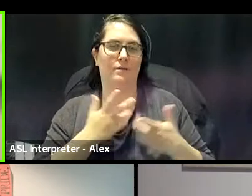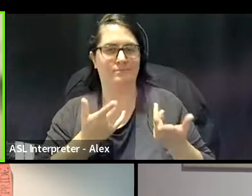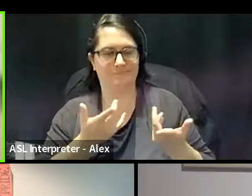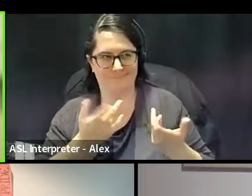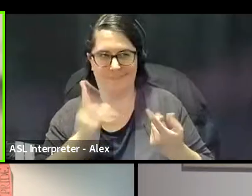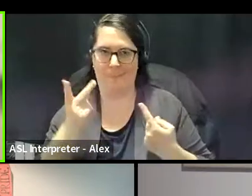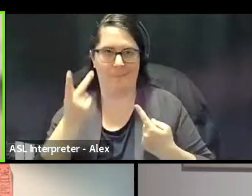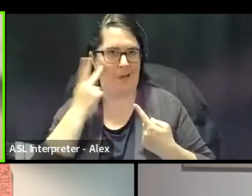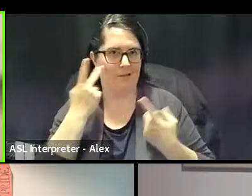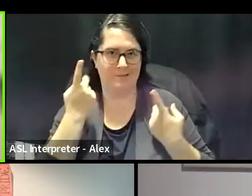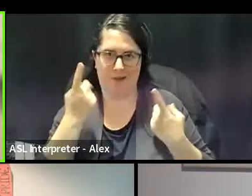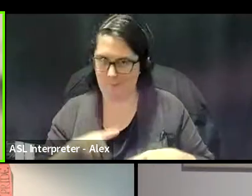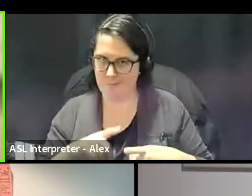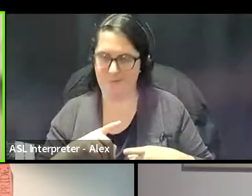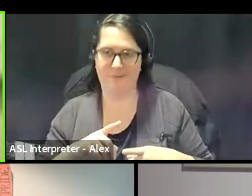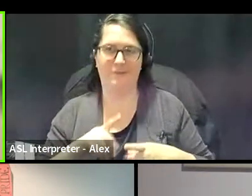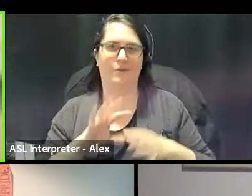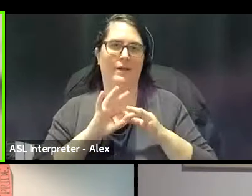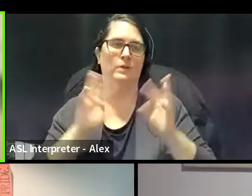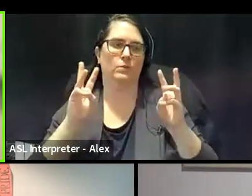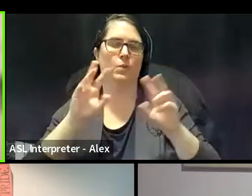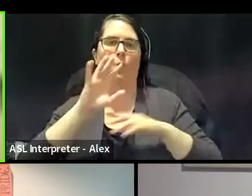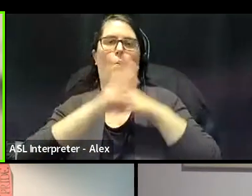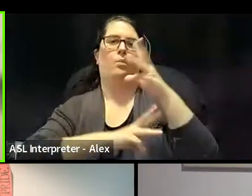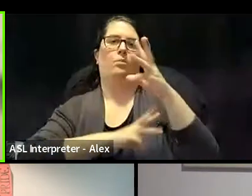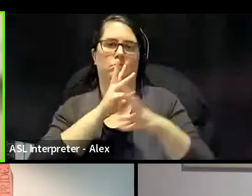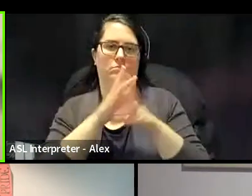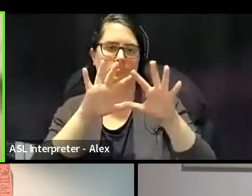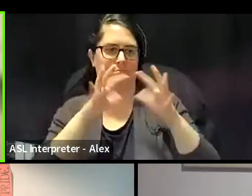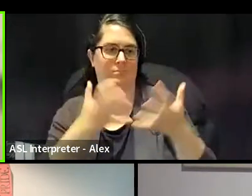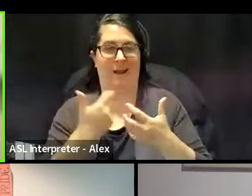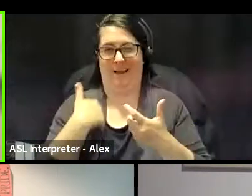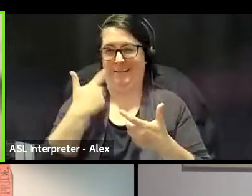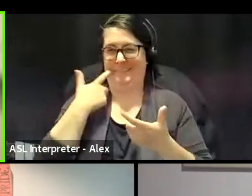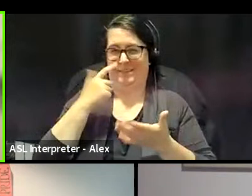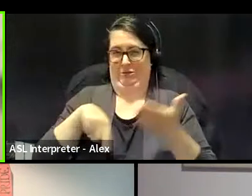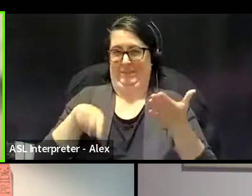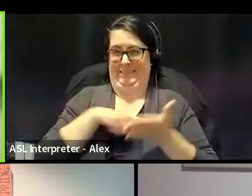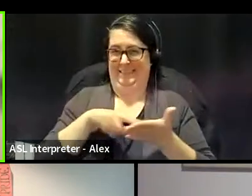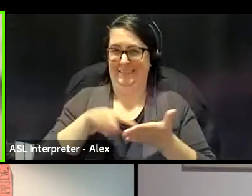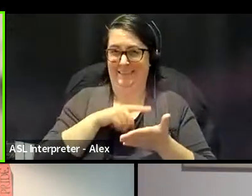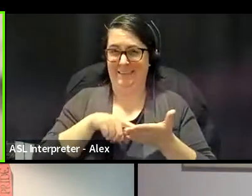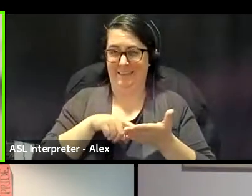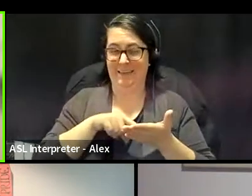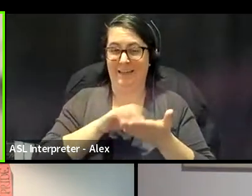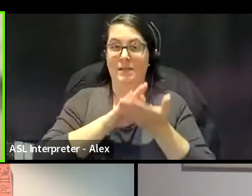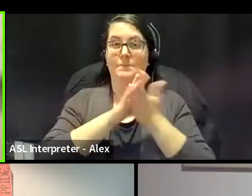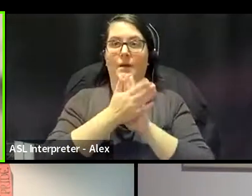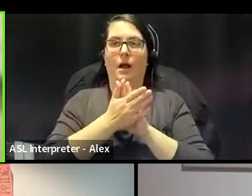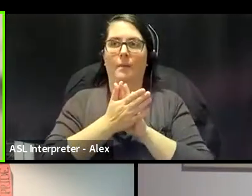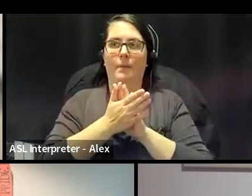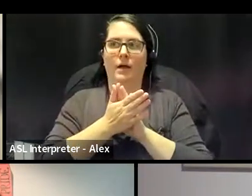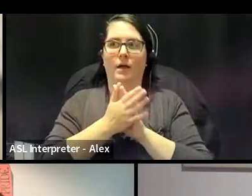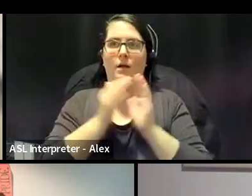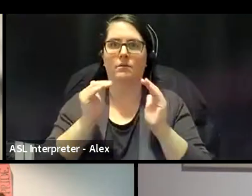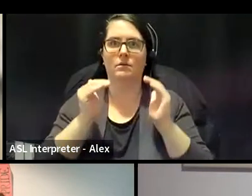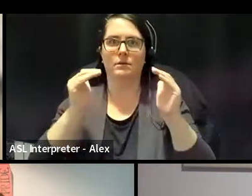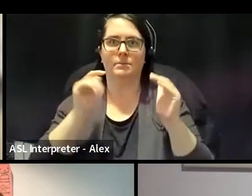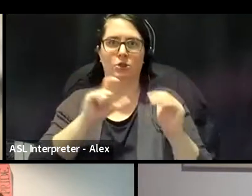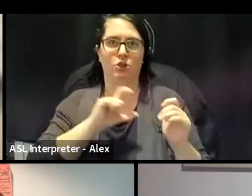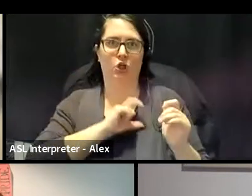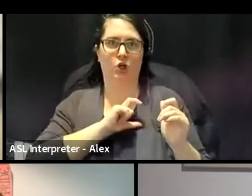of, um, globalization that I was critiquing as becoming, uh, a hyper-securitized,